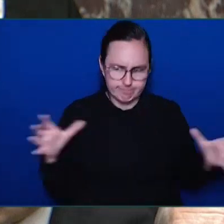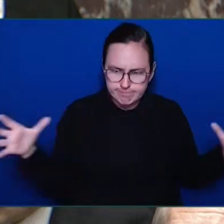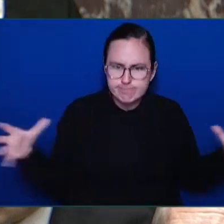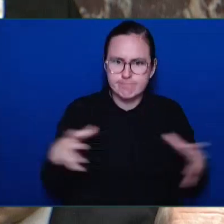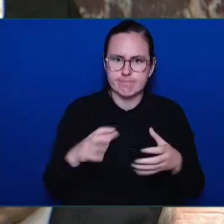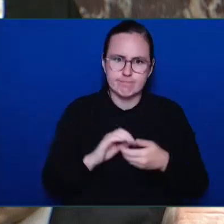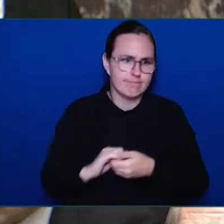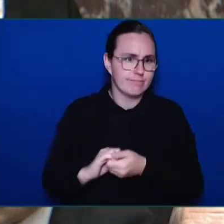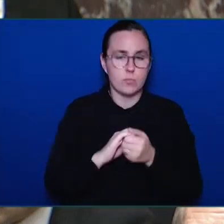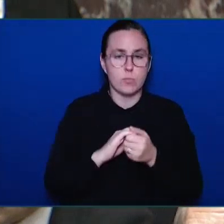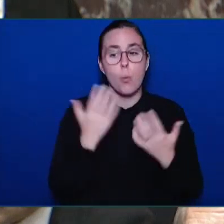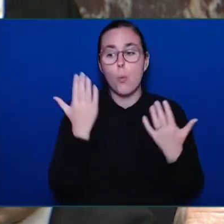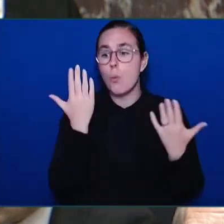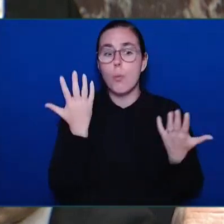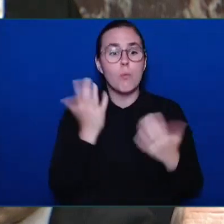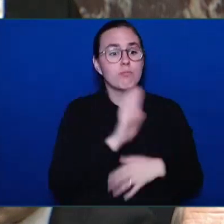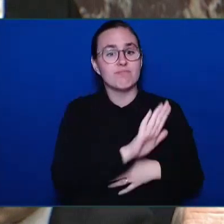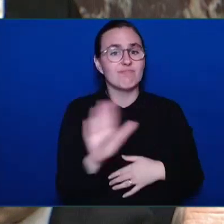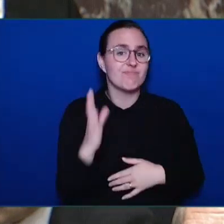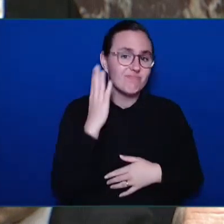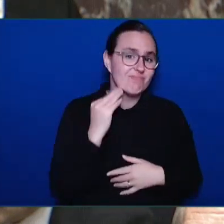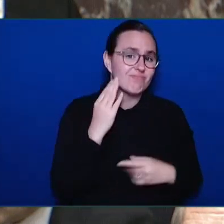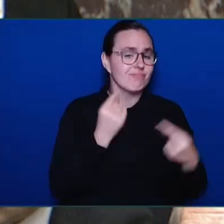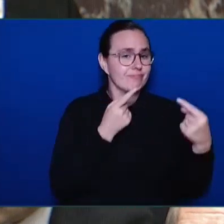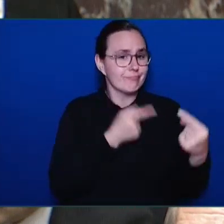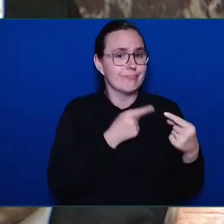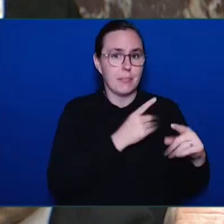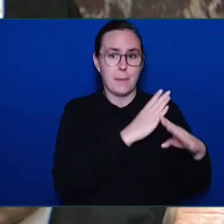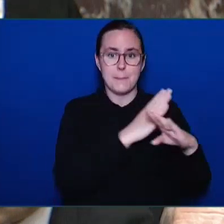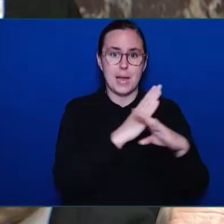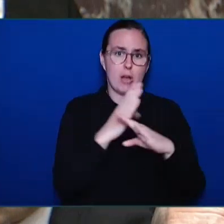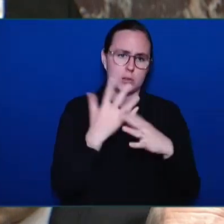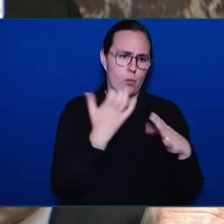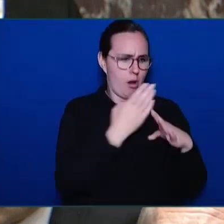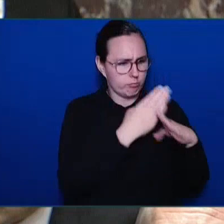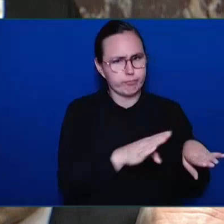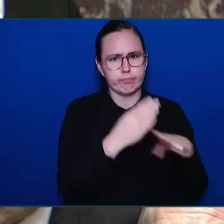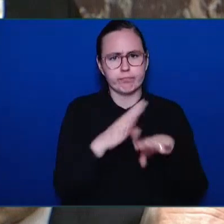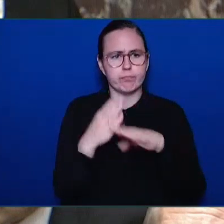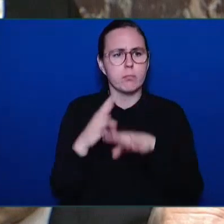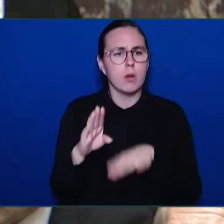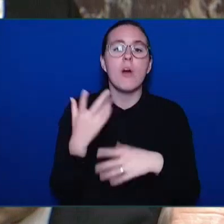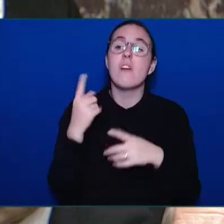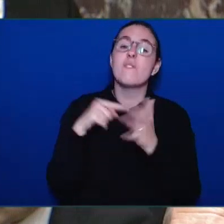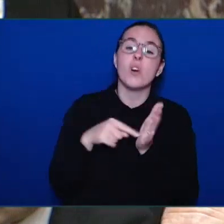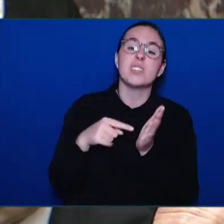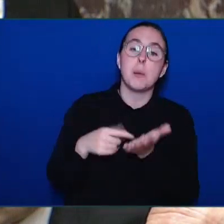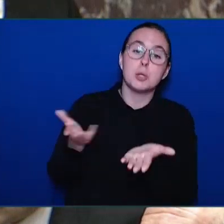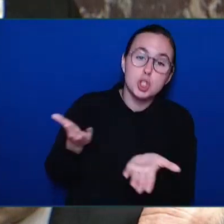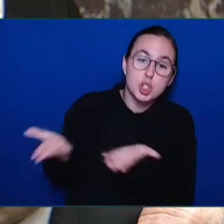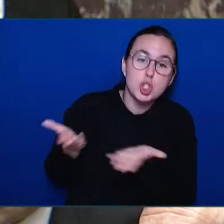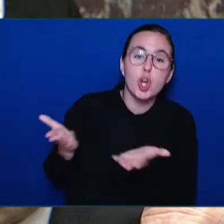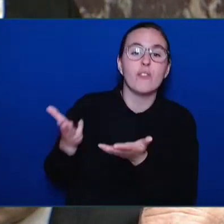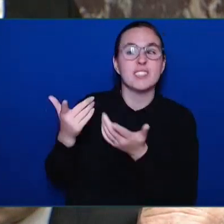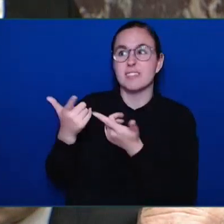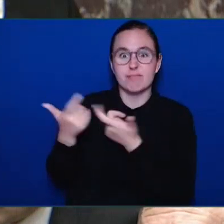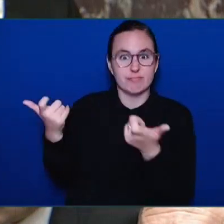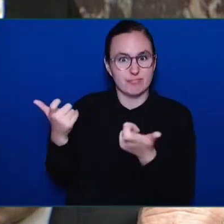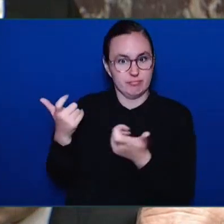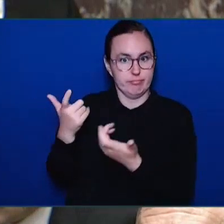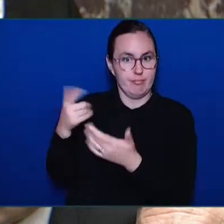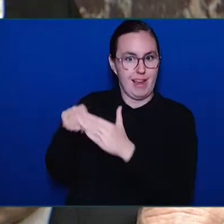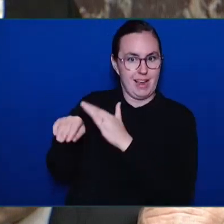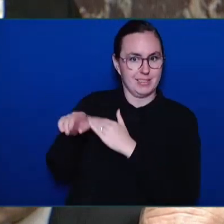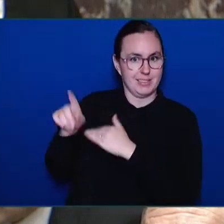and services. And through the Resilience BC Anti-Racism Network, we're investing in our communities, providing people with the tools they need to address